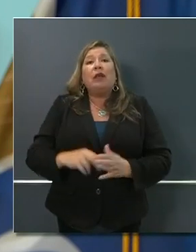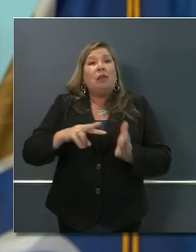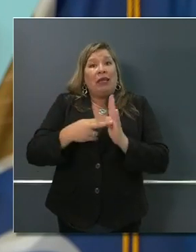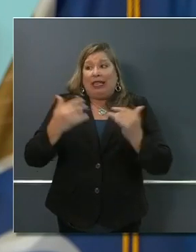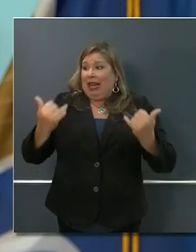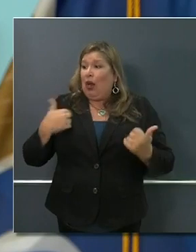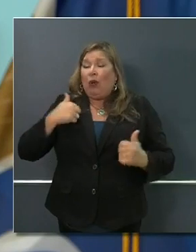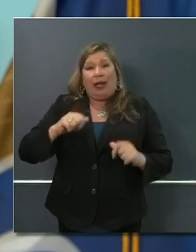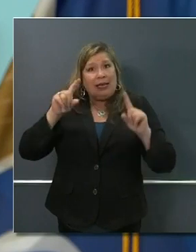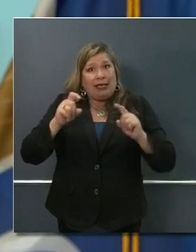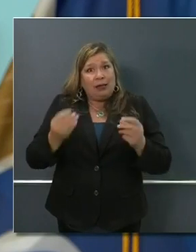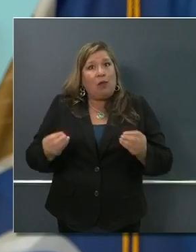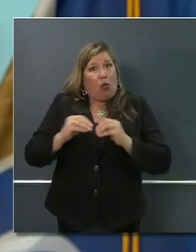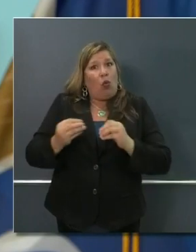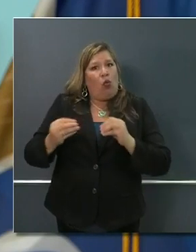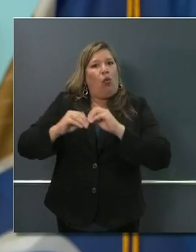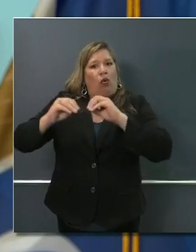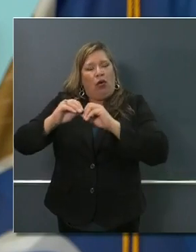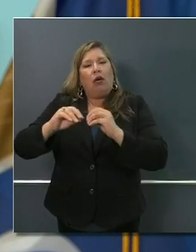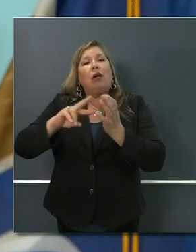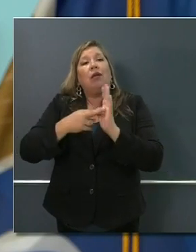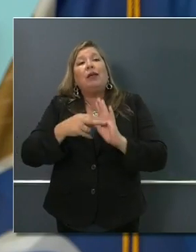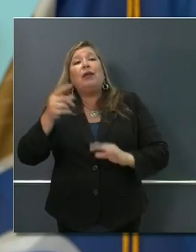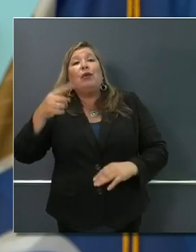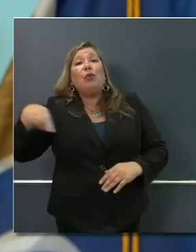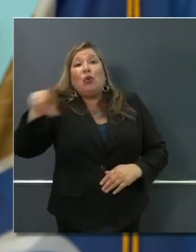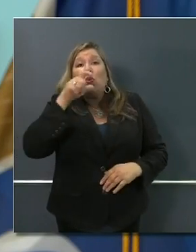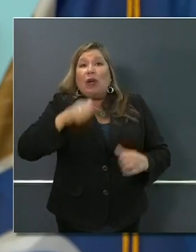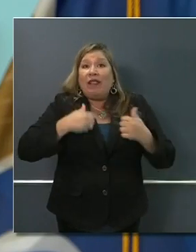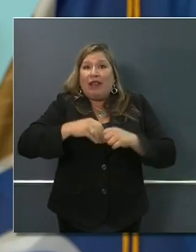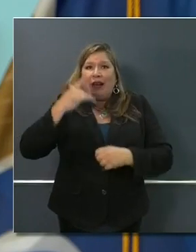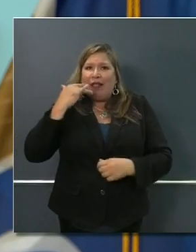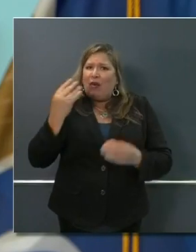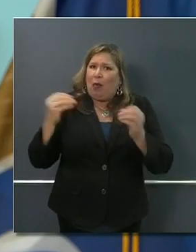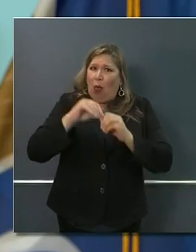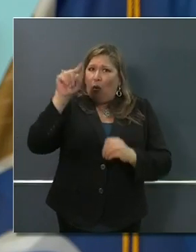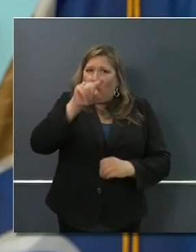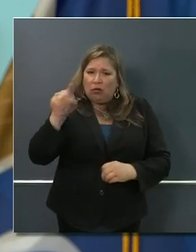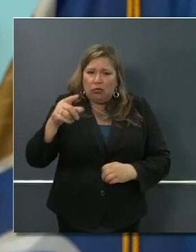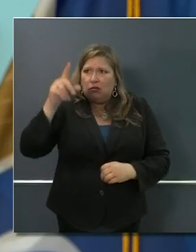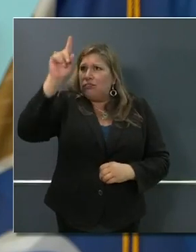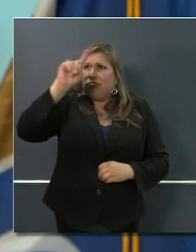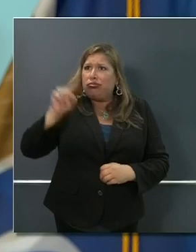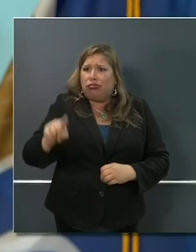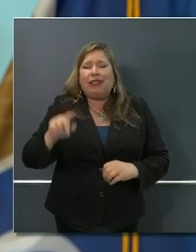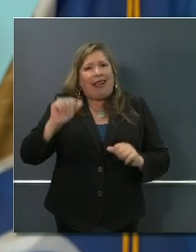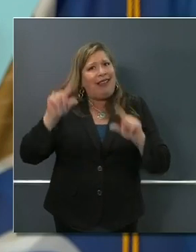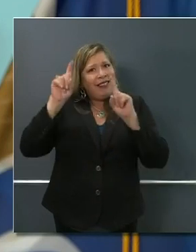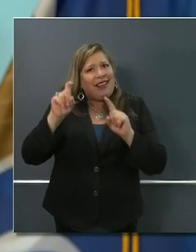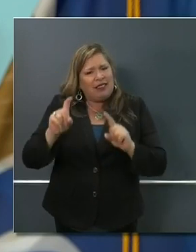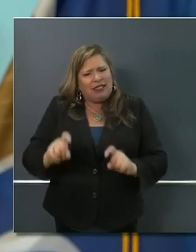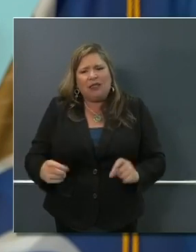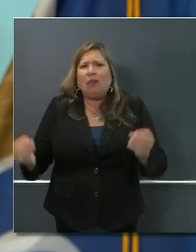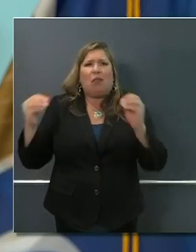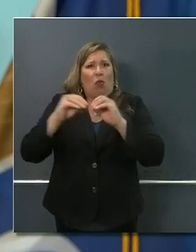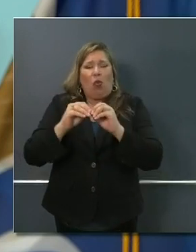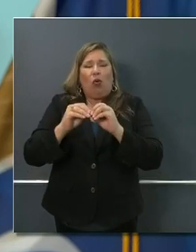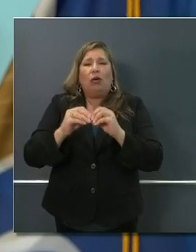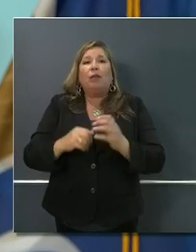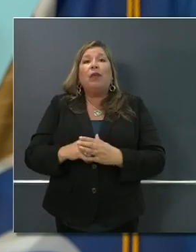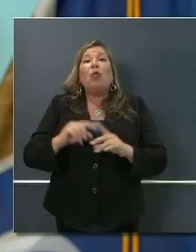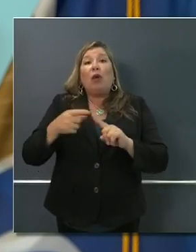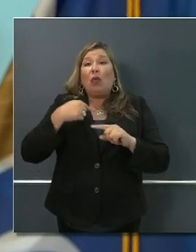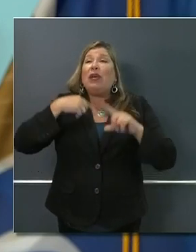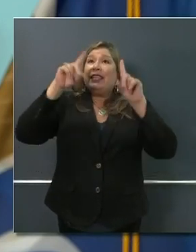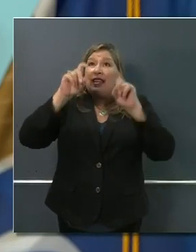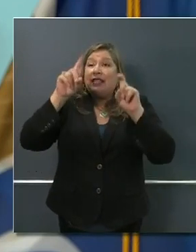more Californians to be eligible to get testing. And as that increases more, we are anticipating further